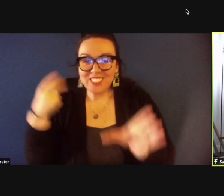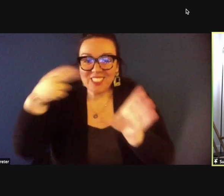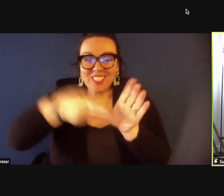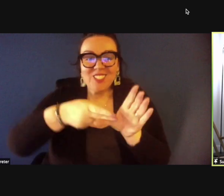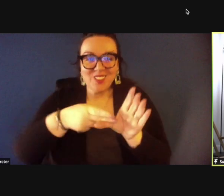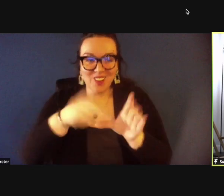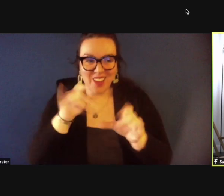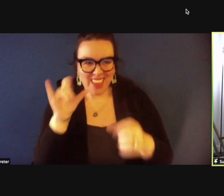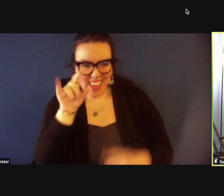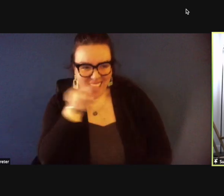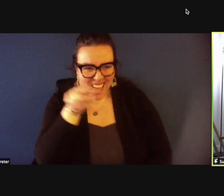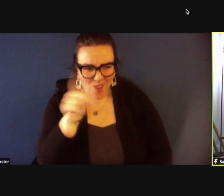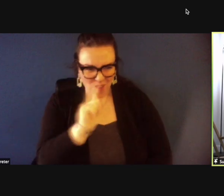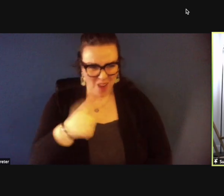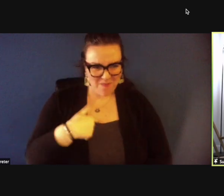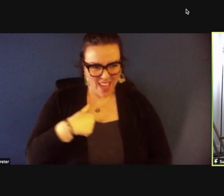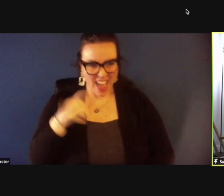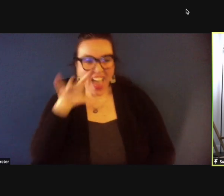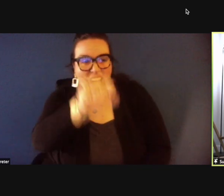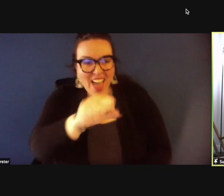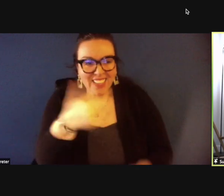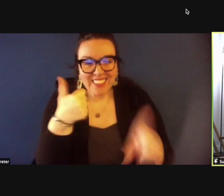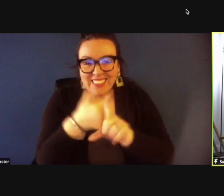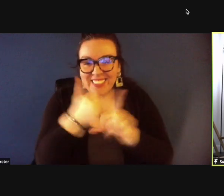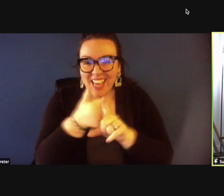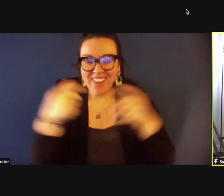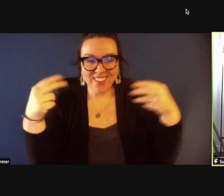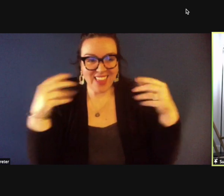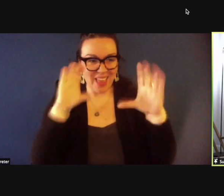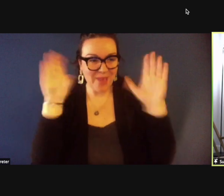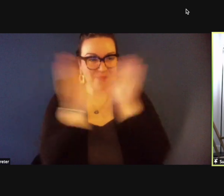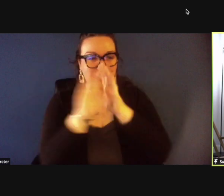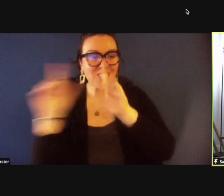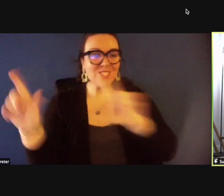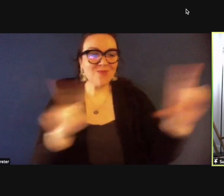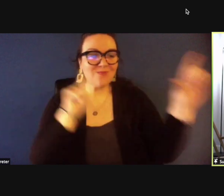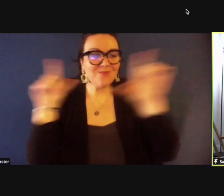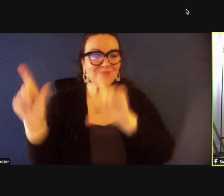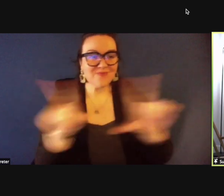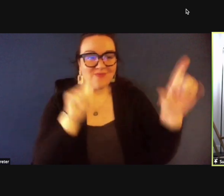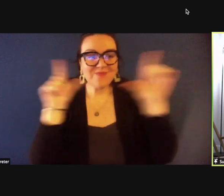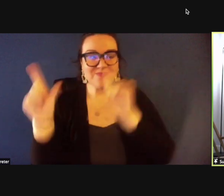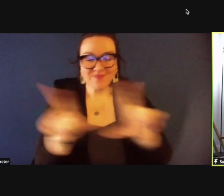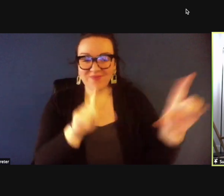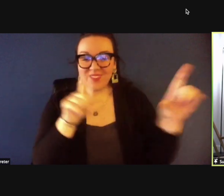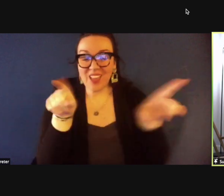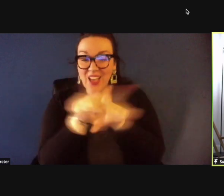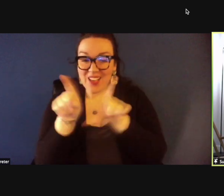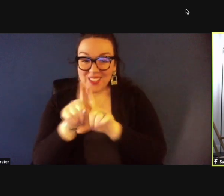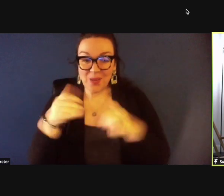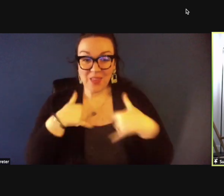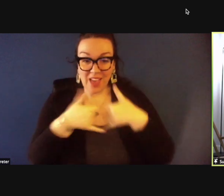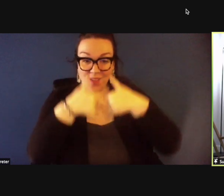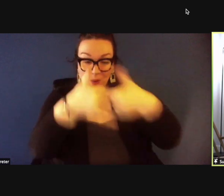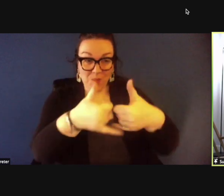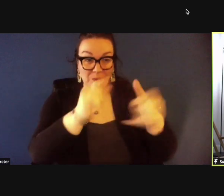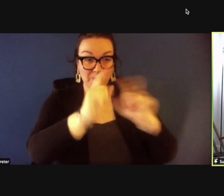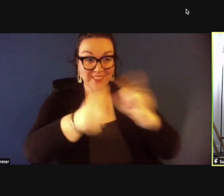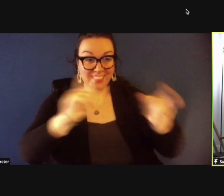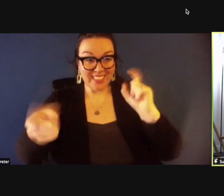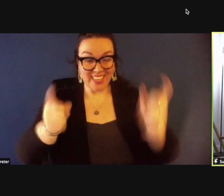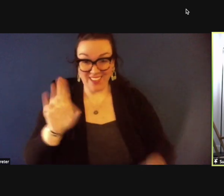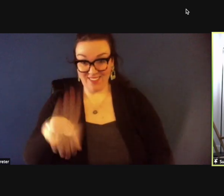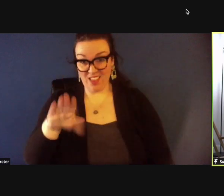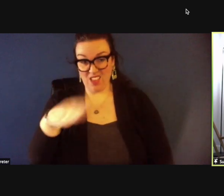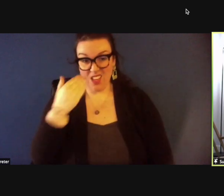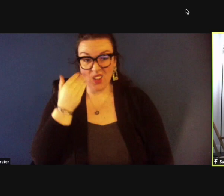the slideshow and then we have some awards to hand out from you know last year we didn't meet because